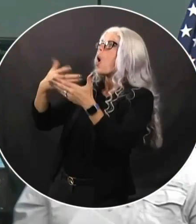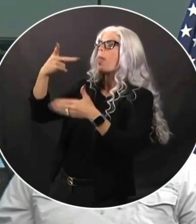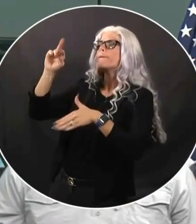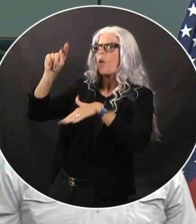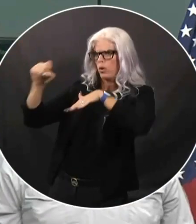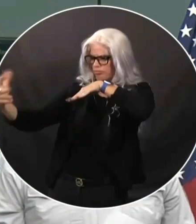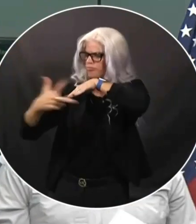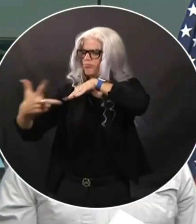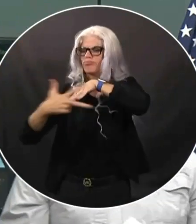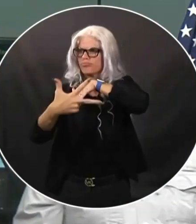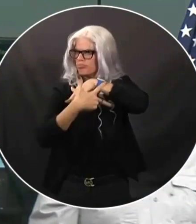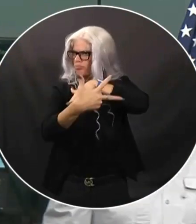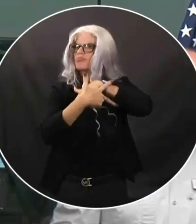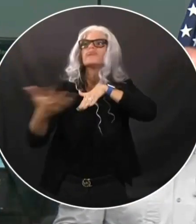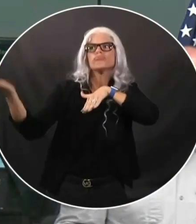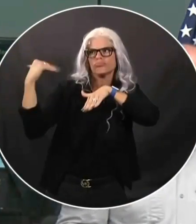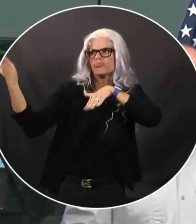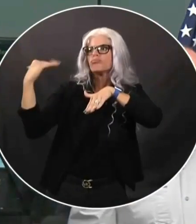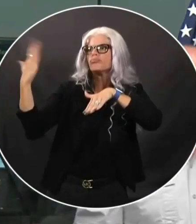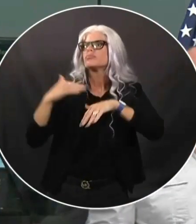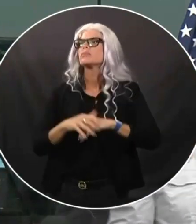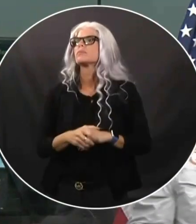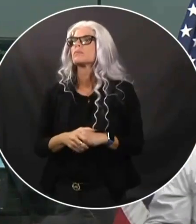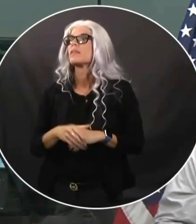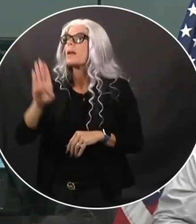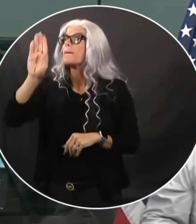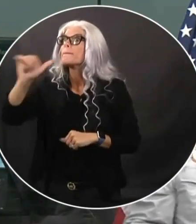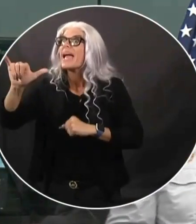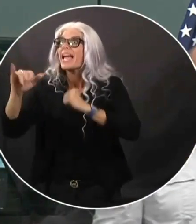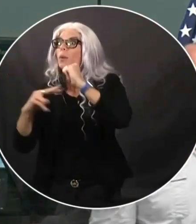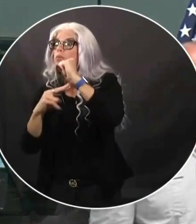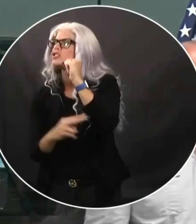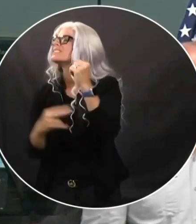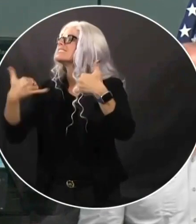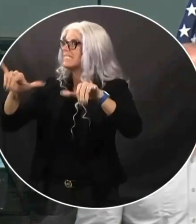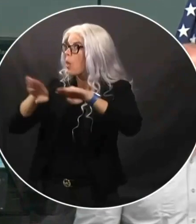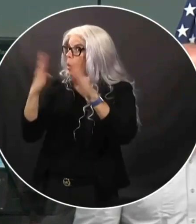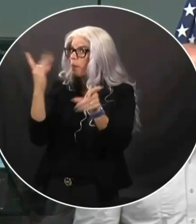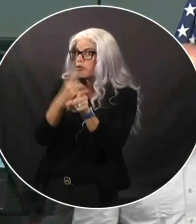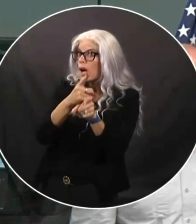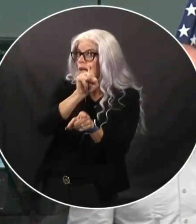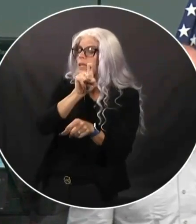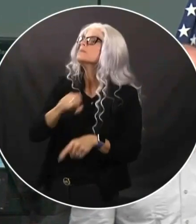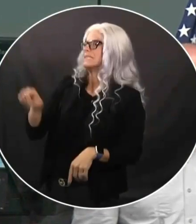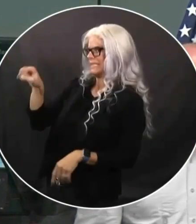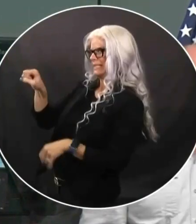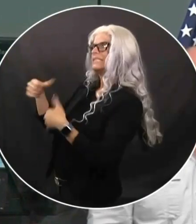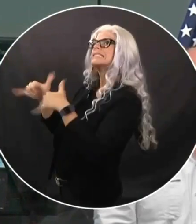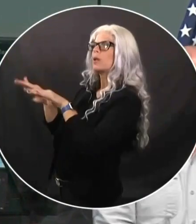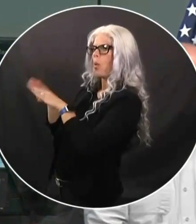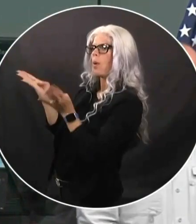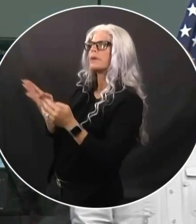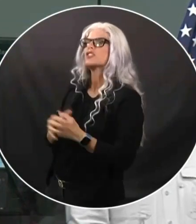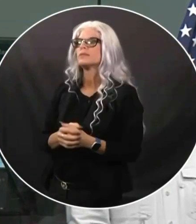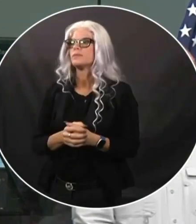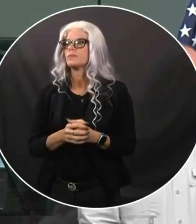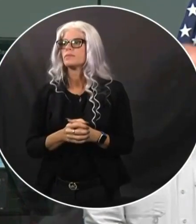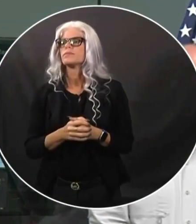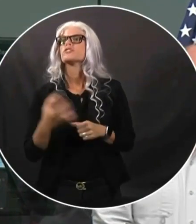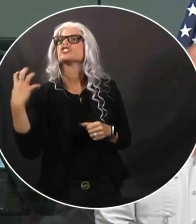Yes, Bay Bridge is still open. General General, have you requested permission to mobilize